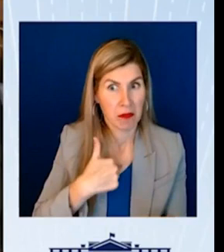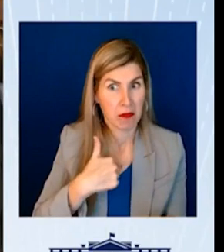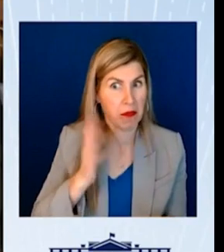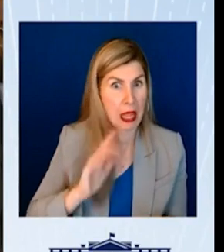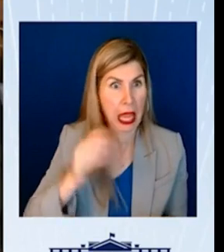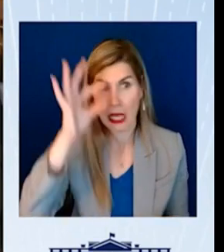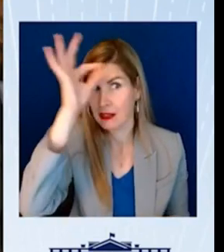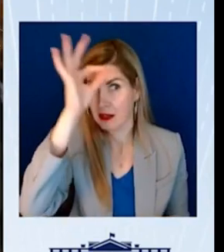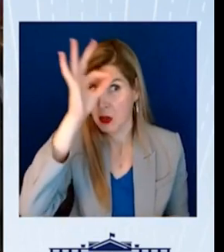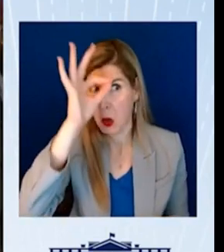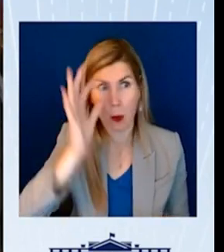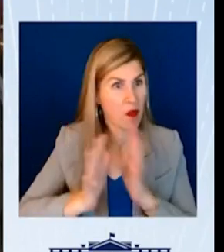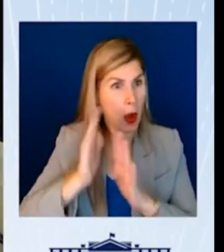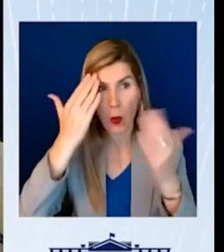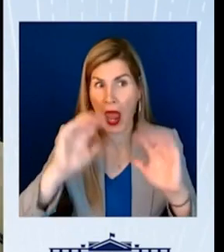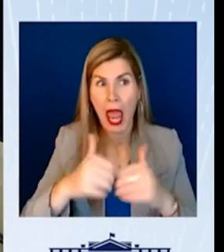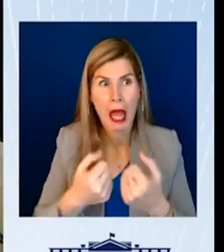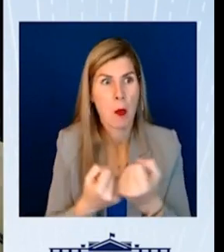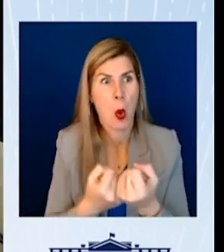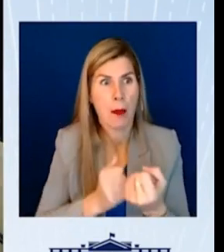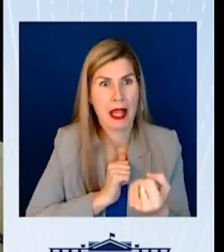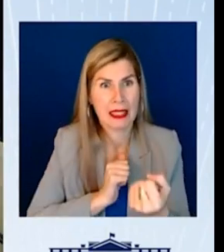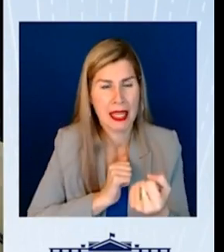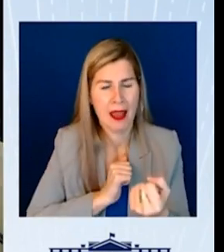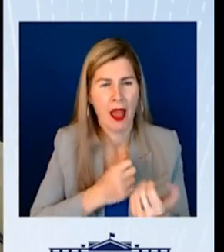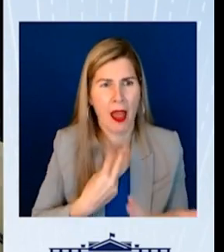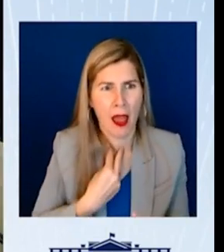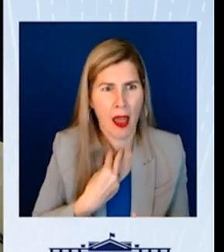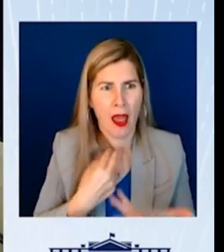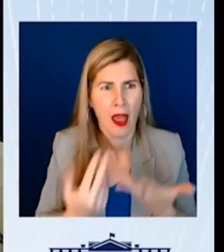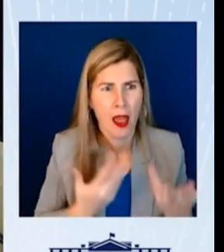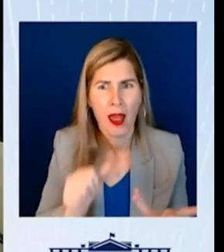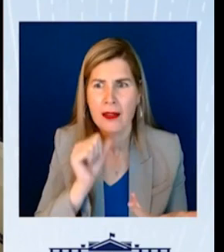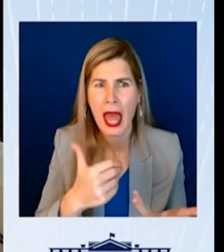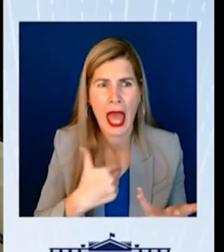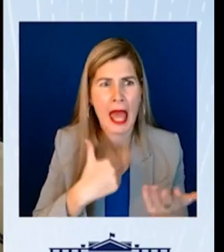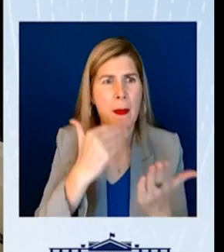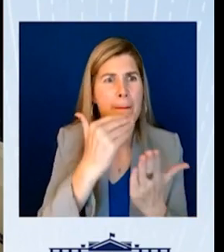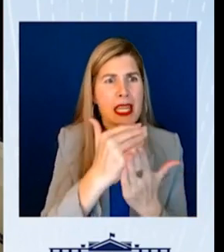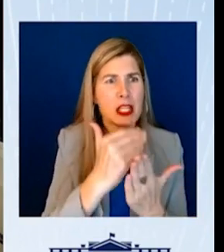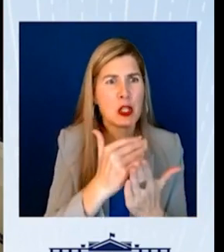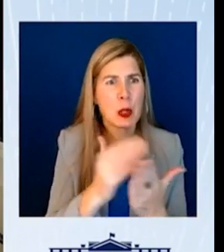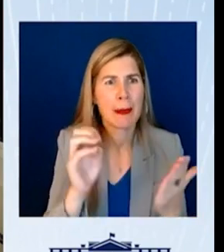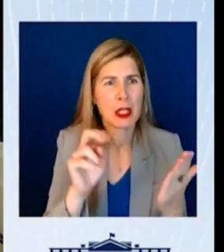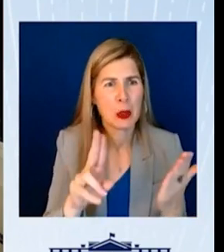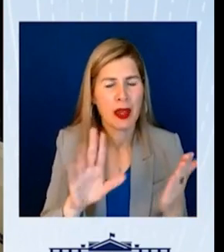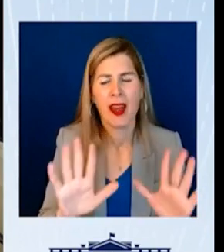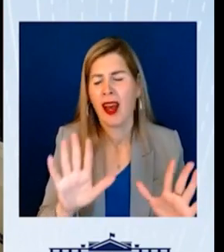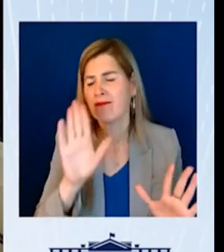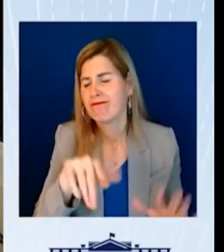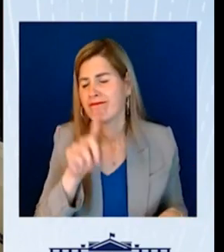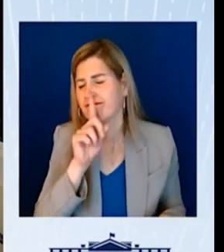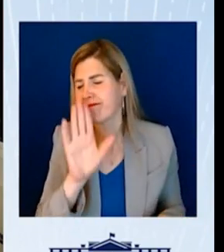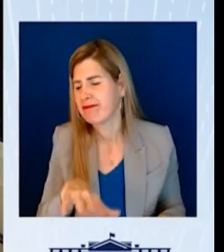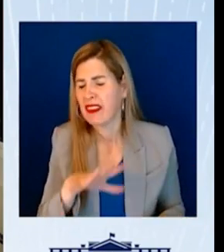advocate. So I was stuck not having access to the menu. I told myself, don't complain. There are worse things